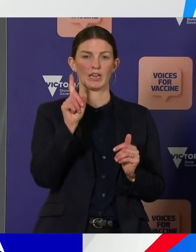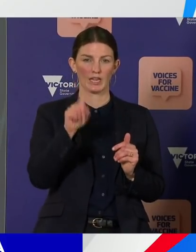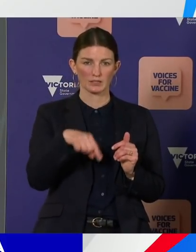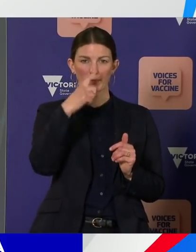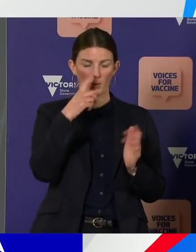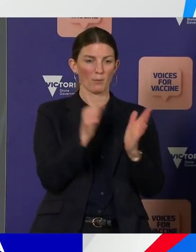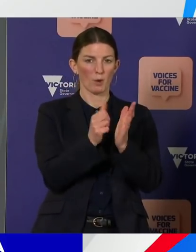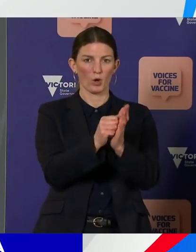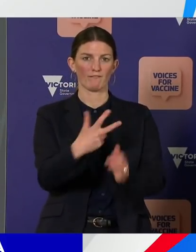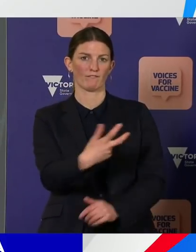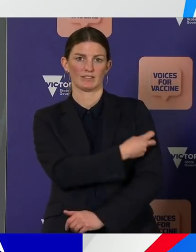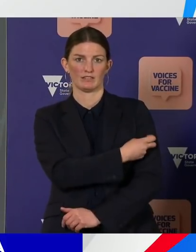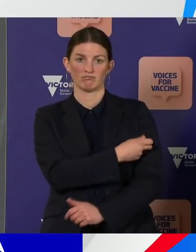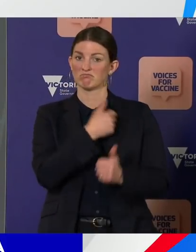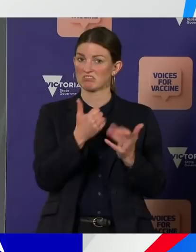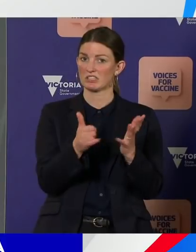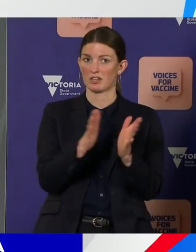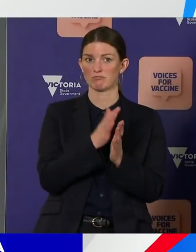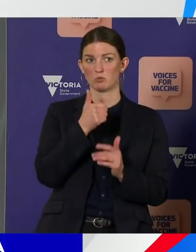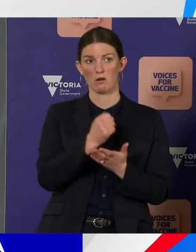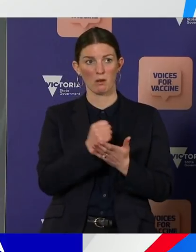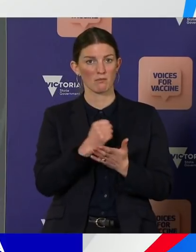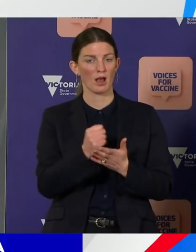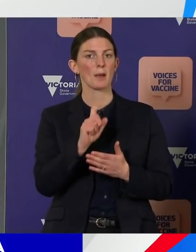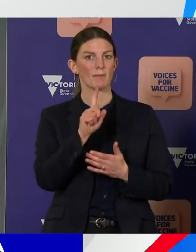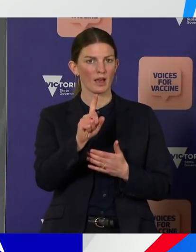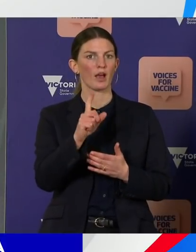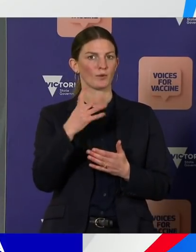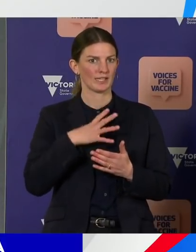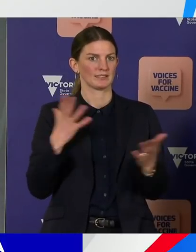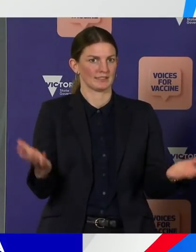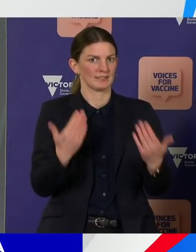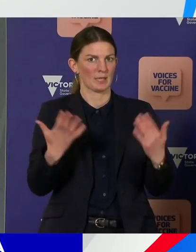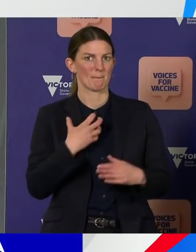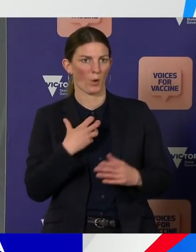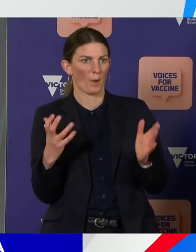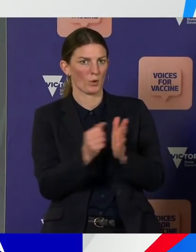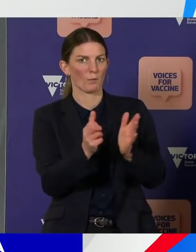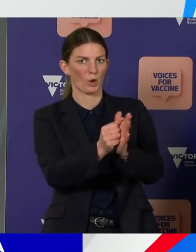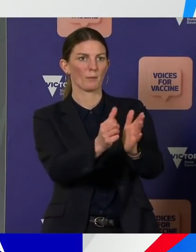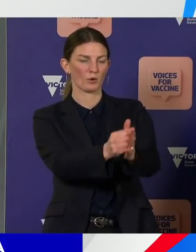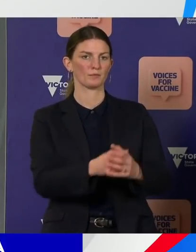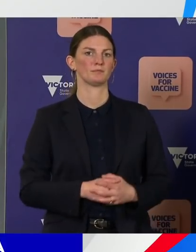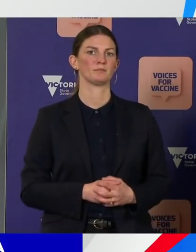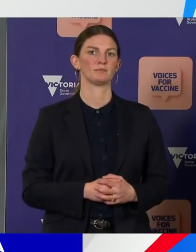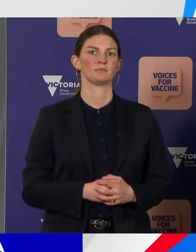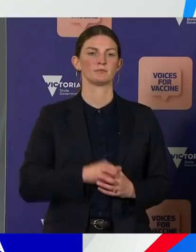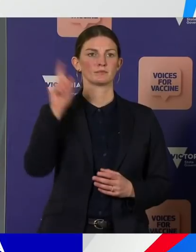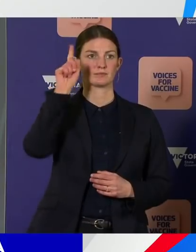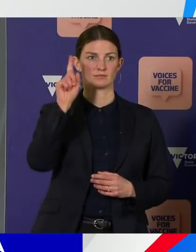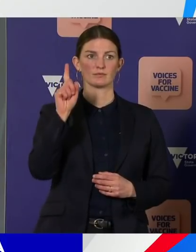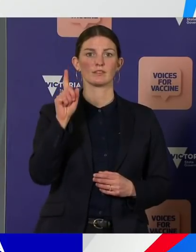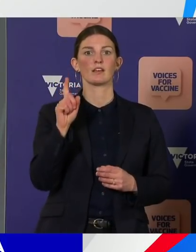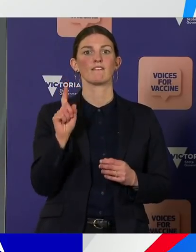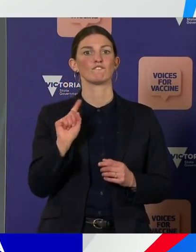for a Sunday, but there is always more that can be done. There are currently 10,000 available first